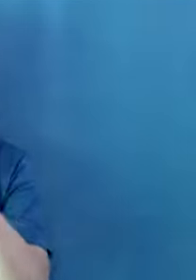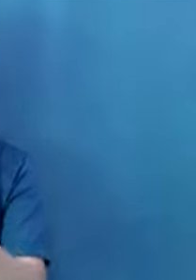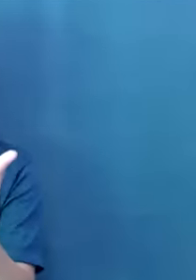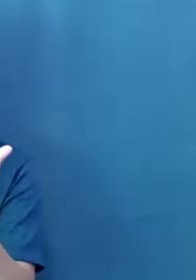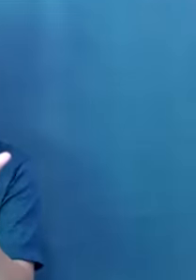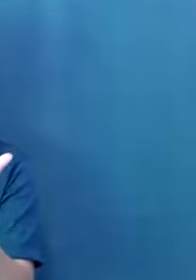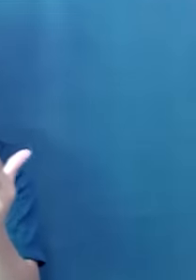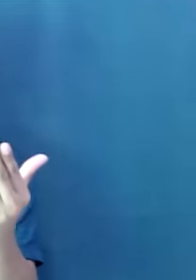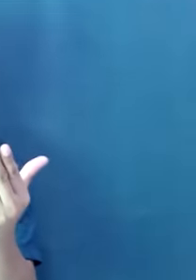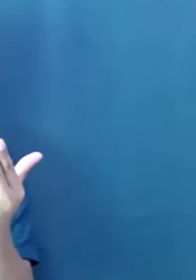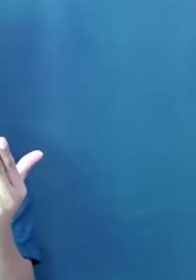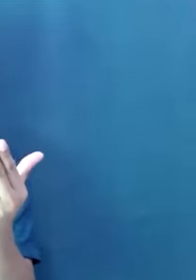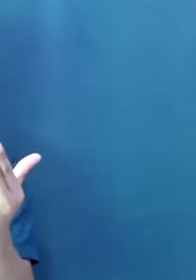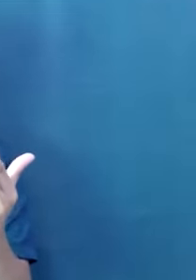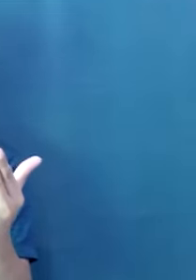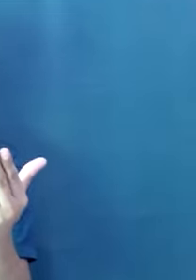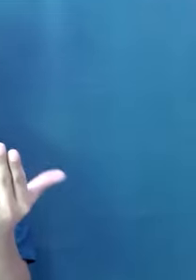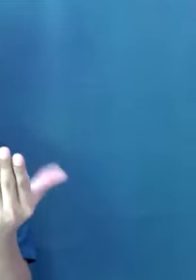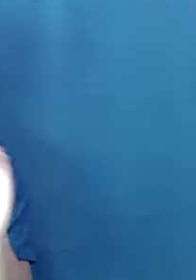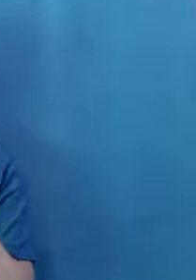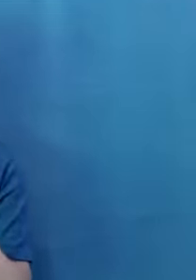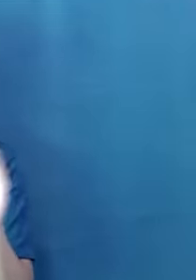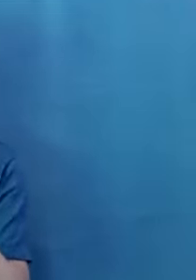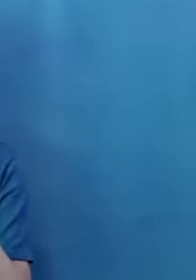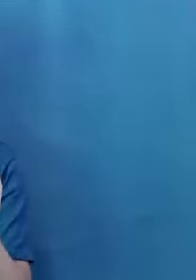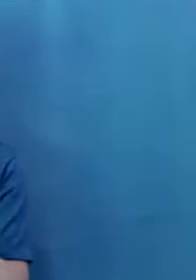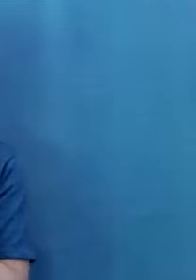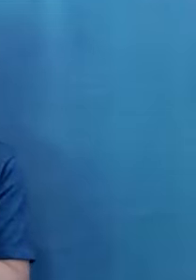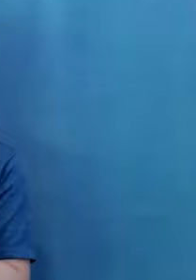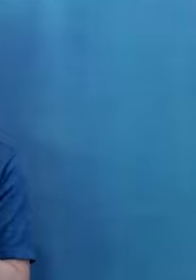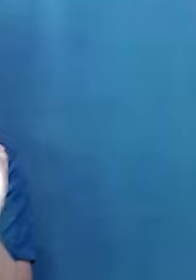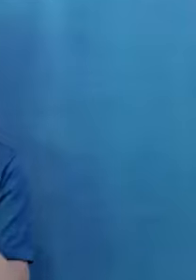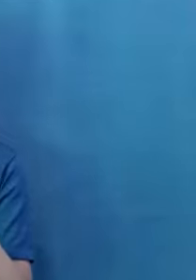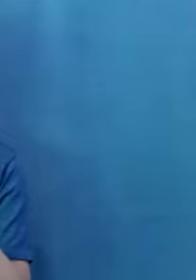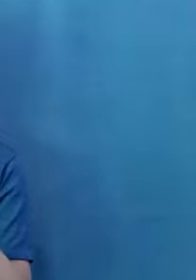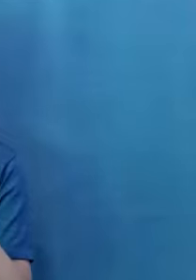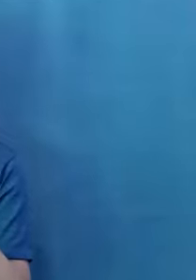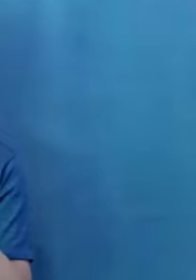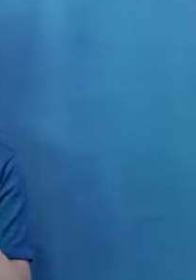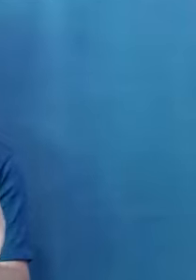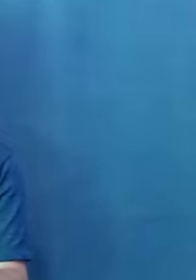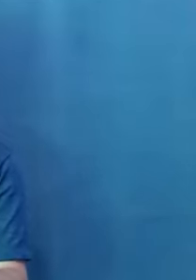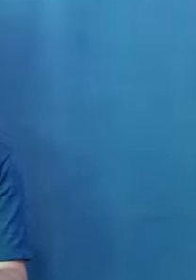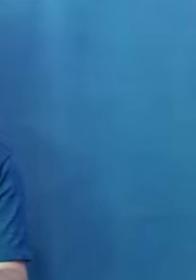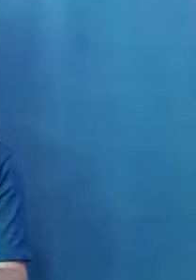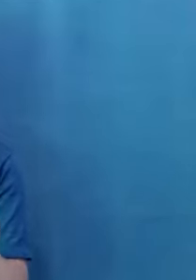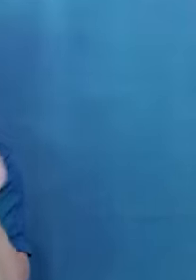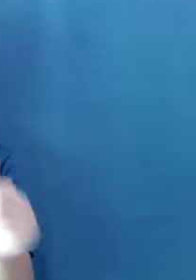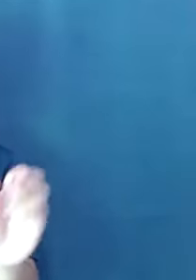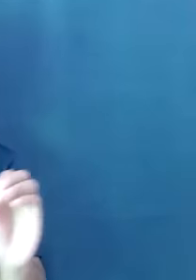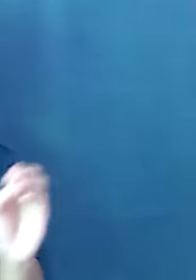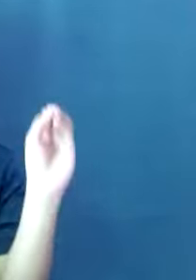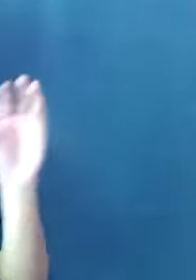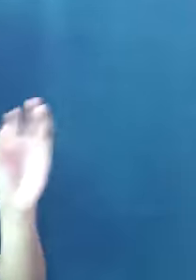websites that do not have, that they're not following the color wheel chart when it comes to the